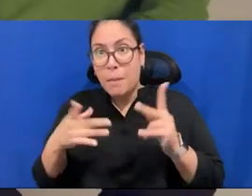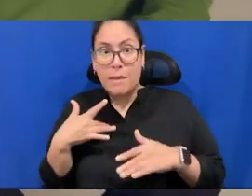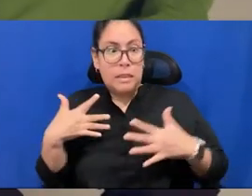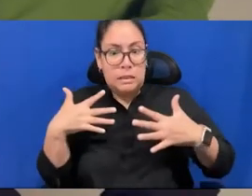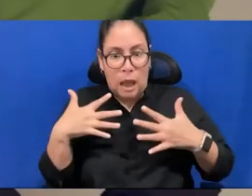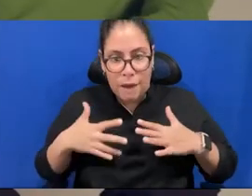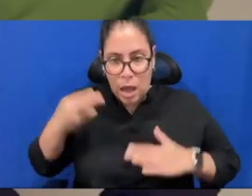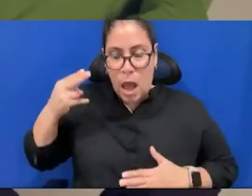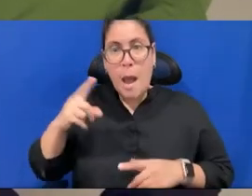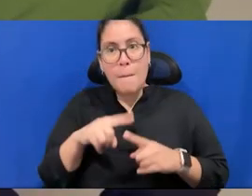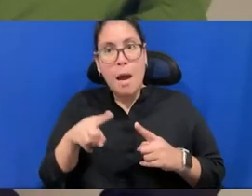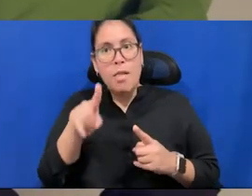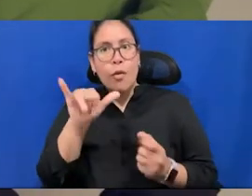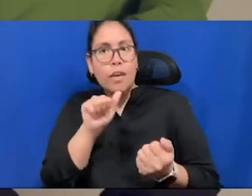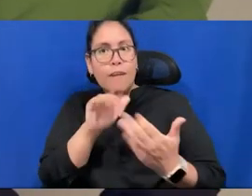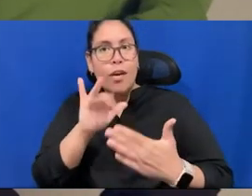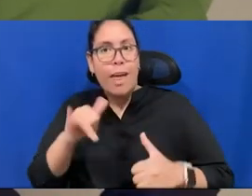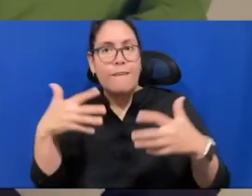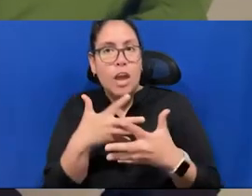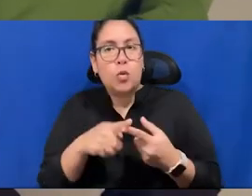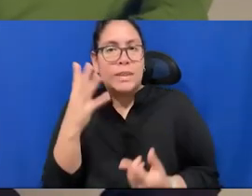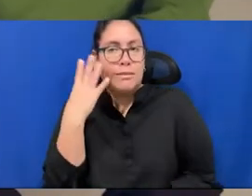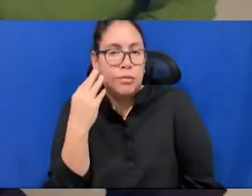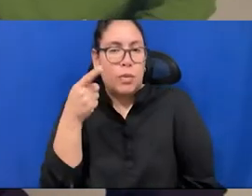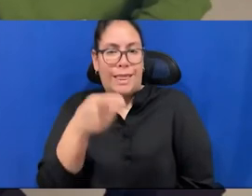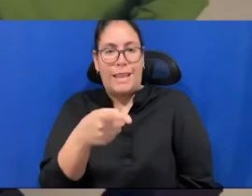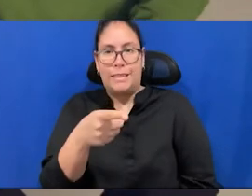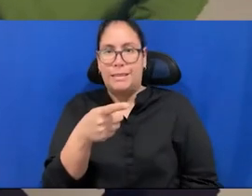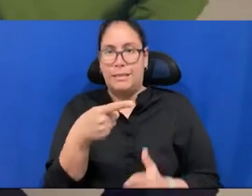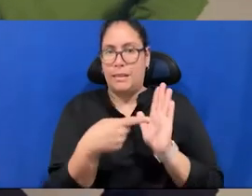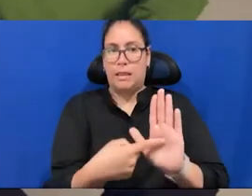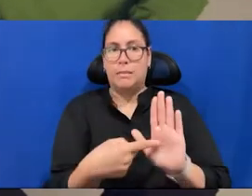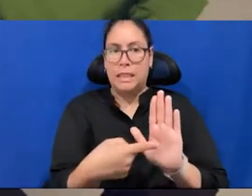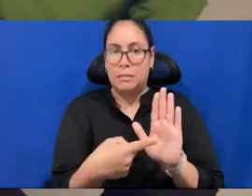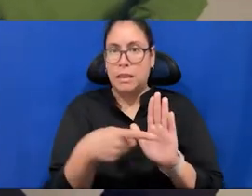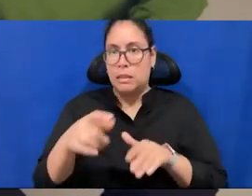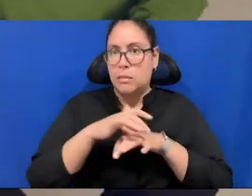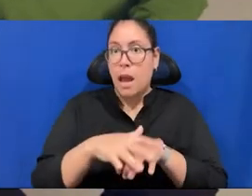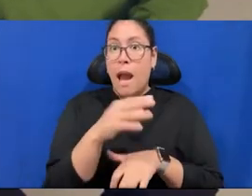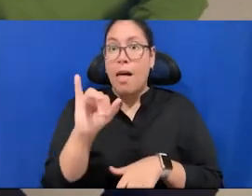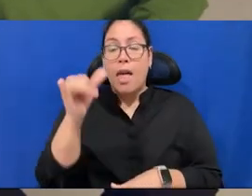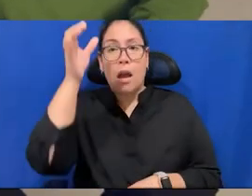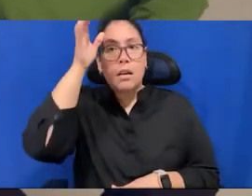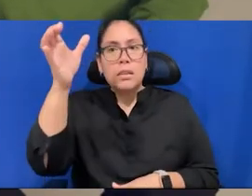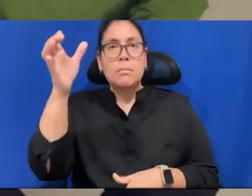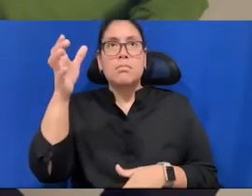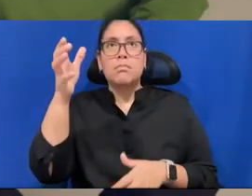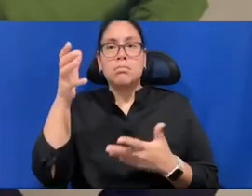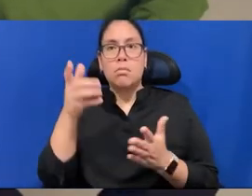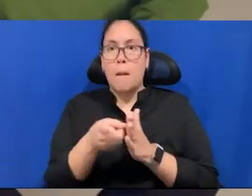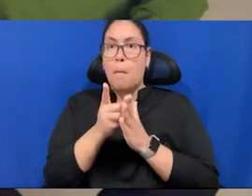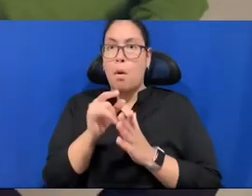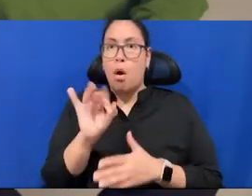invented phobias, some culture have, some not. Hey, and then, you know, the concert is, is mostly, there is a moment that, yes, it's a bit sonic. Then you go to the